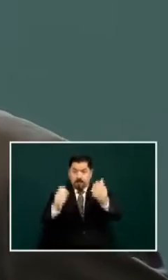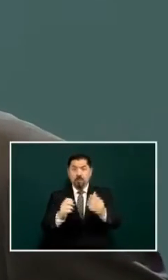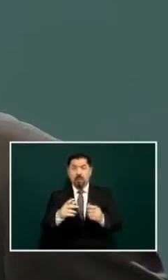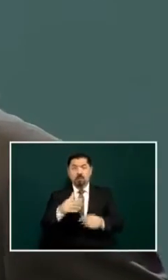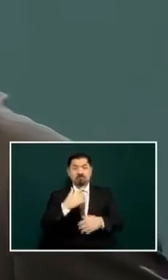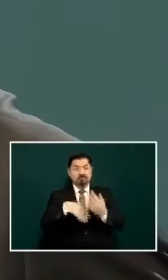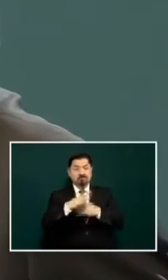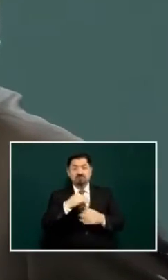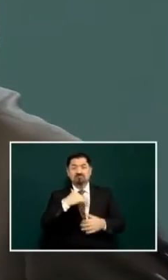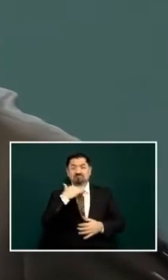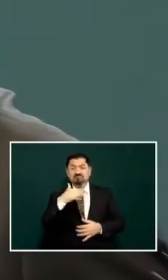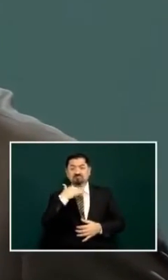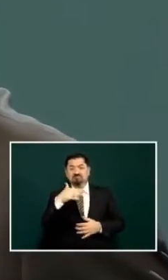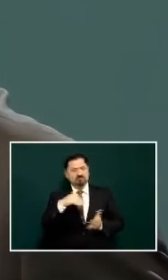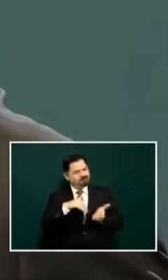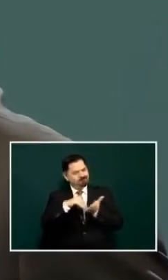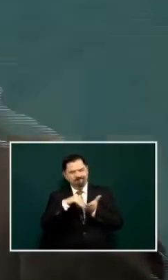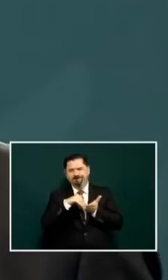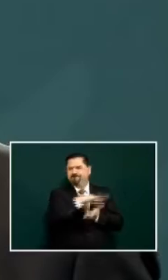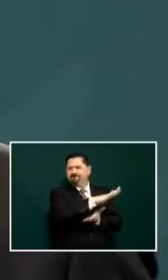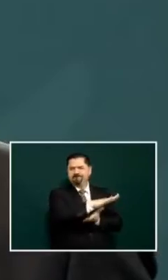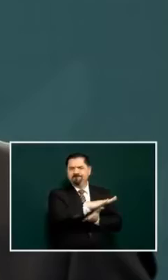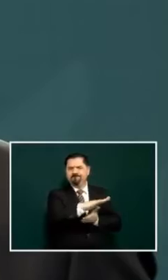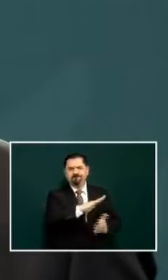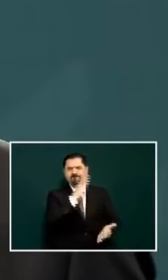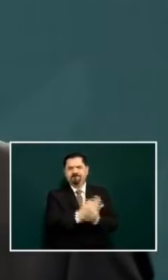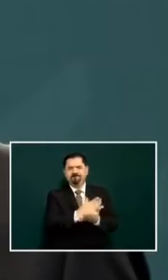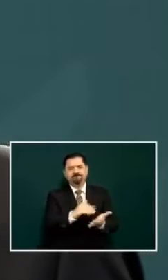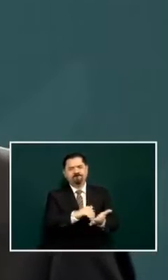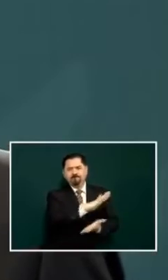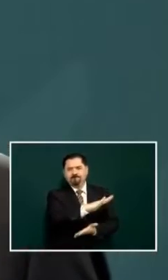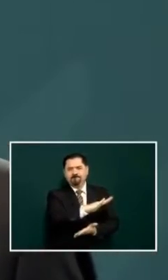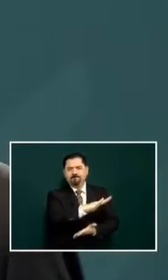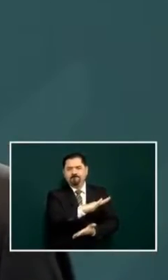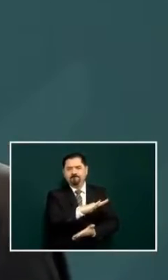now the corrupt people are out out